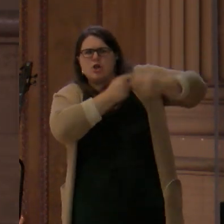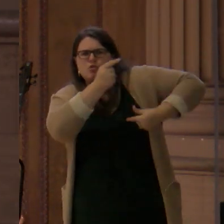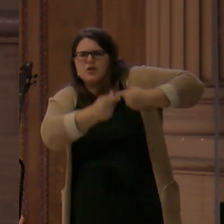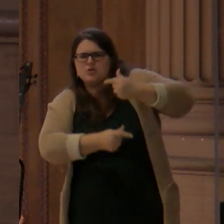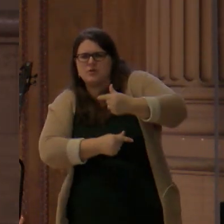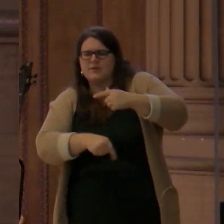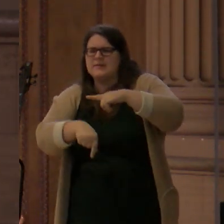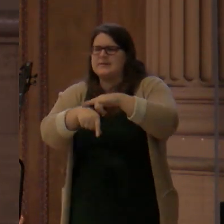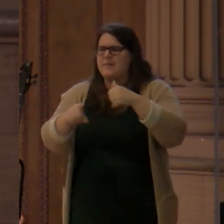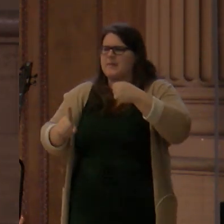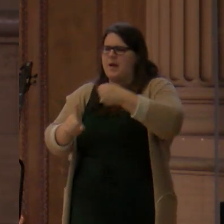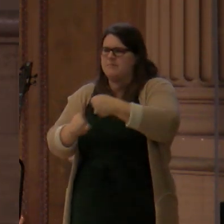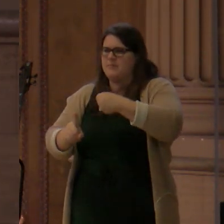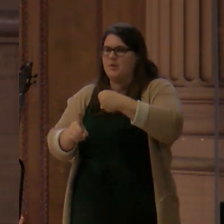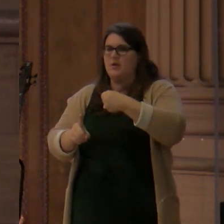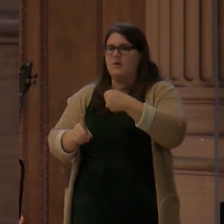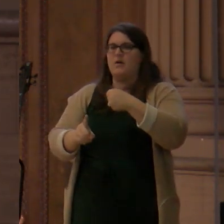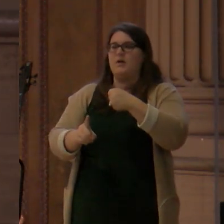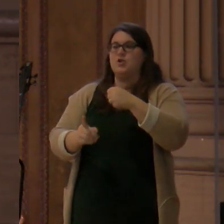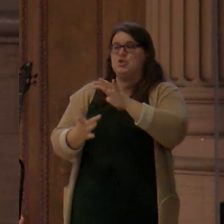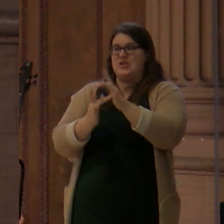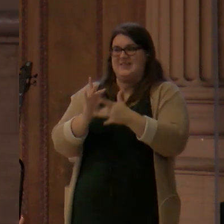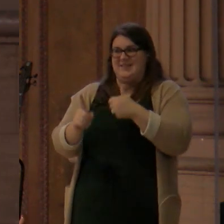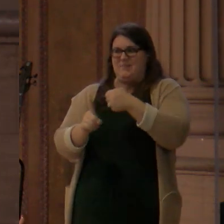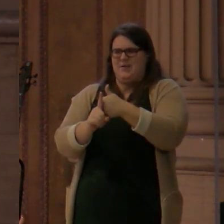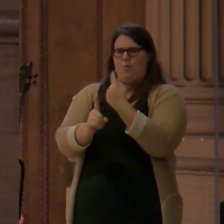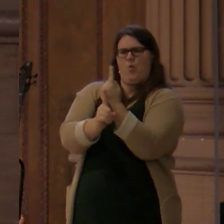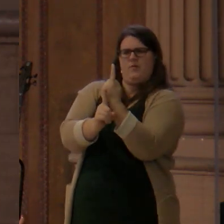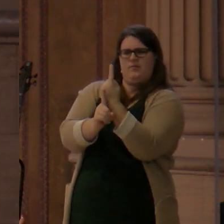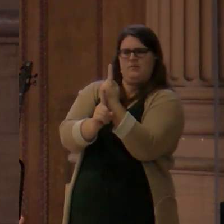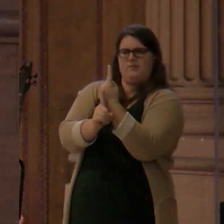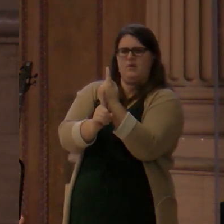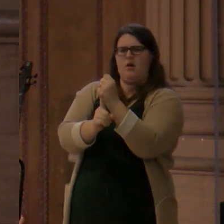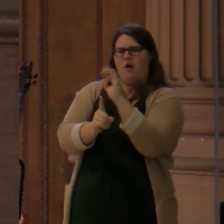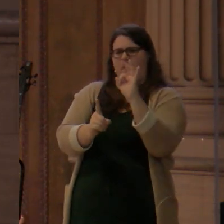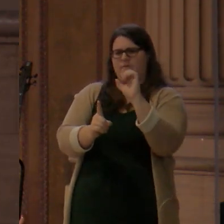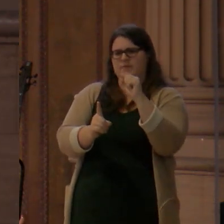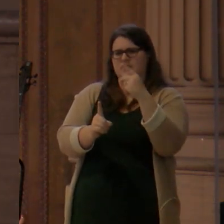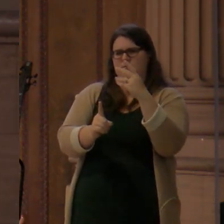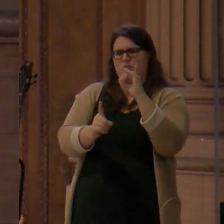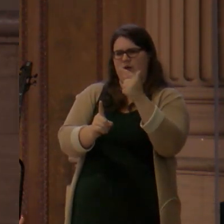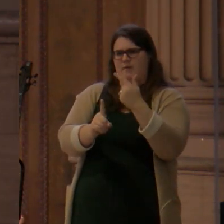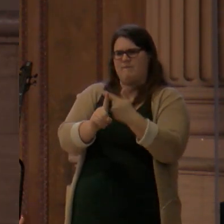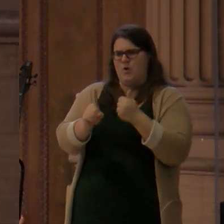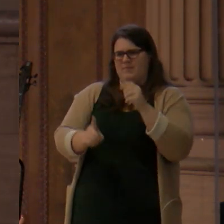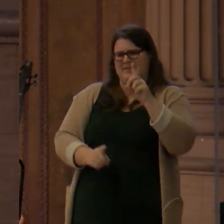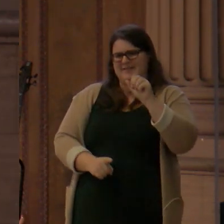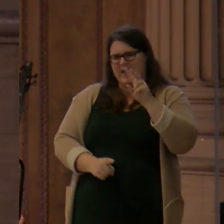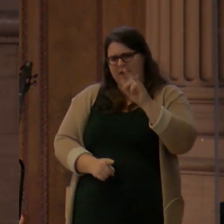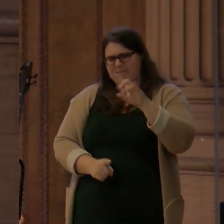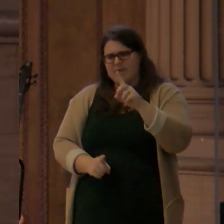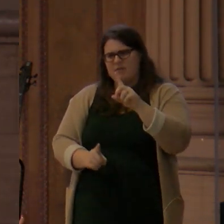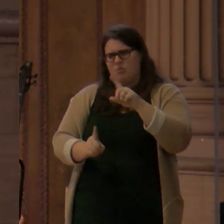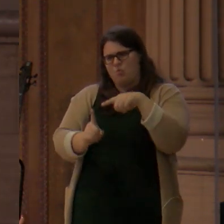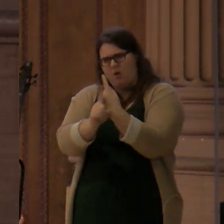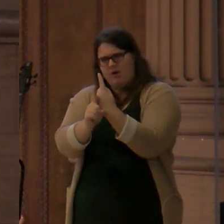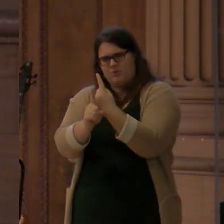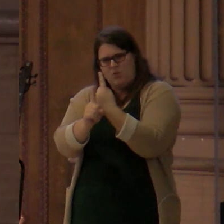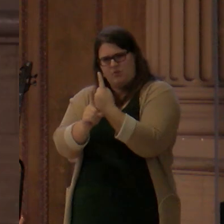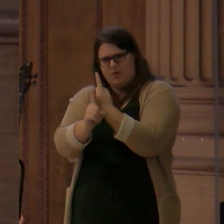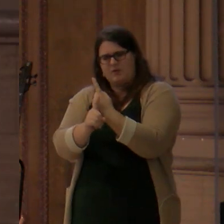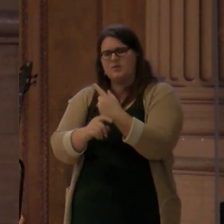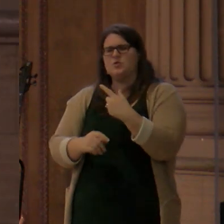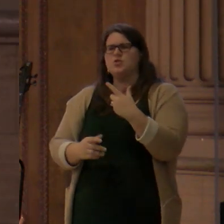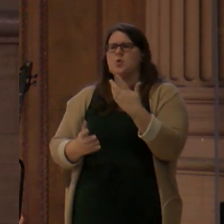God pronounces this curse on Satan, he's referring both to this battle between the people of God and